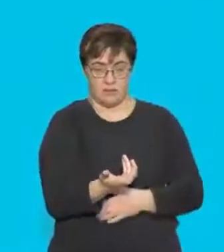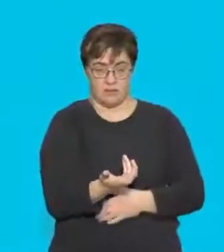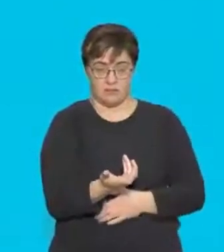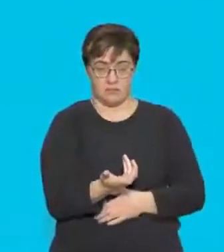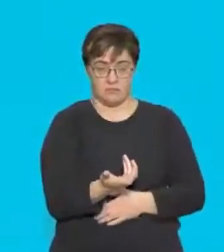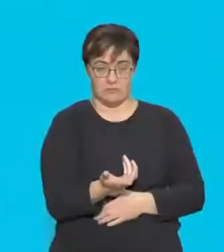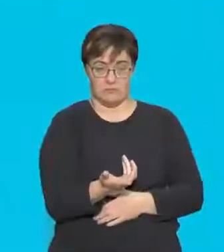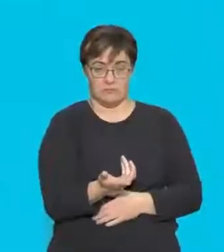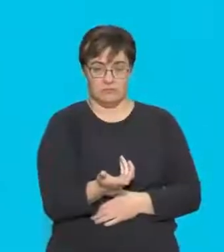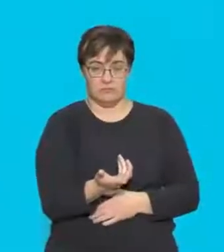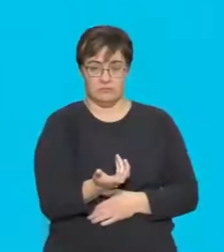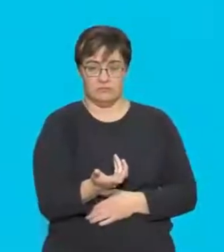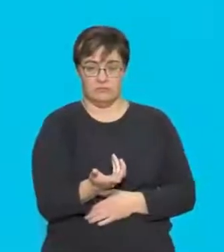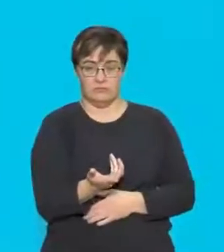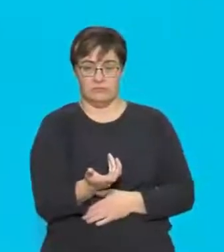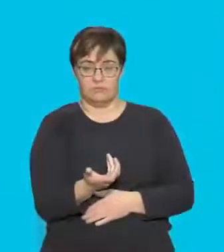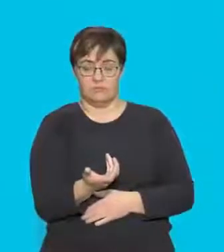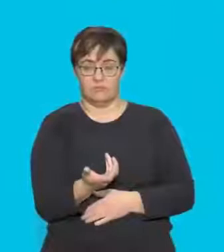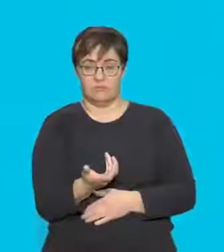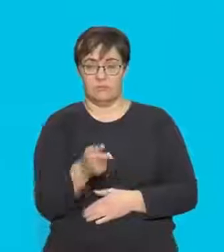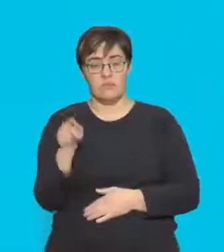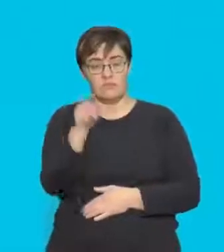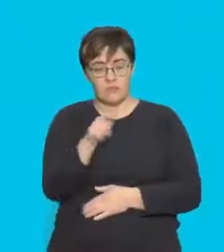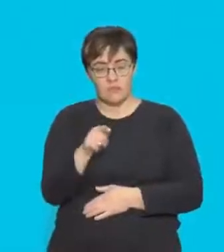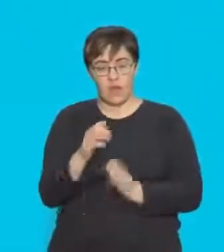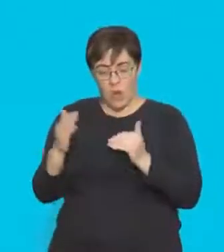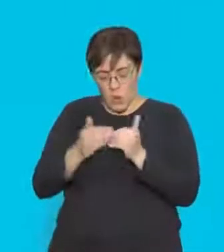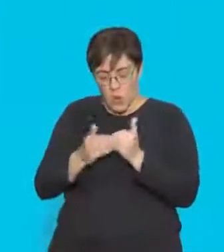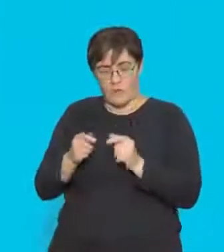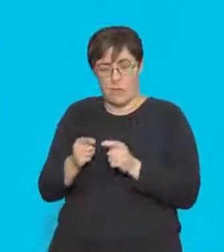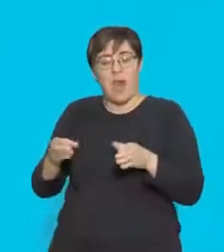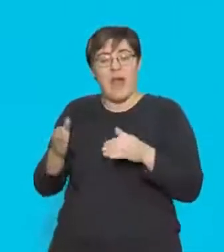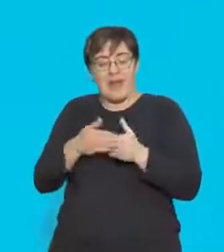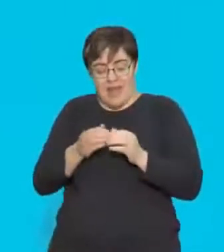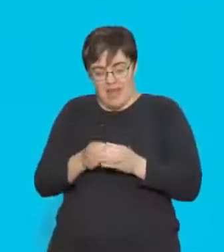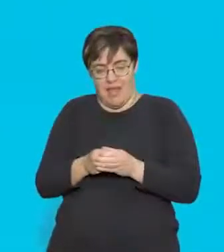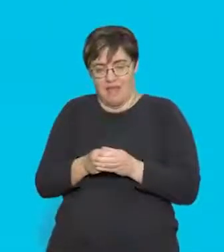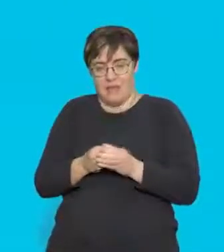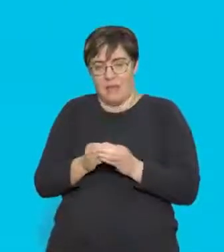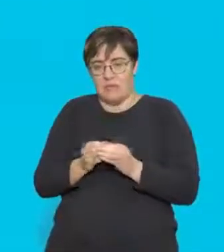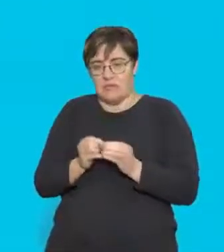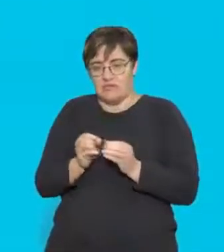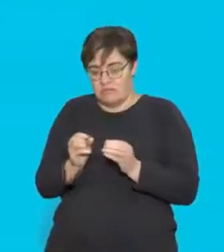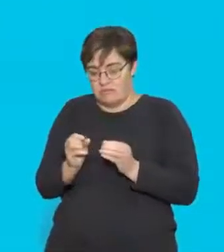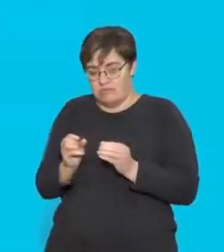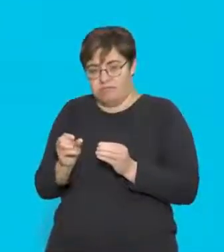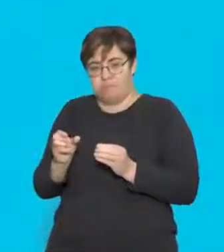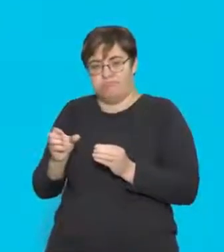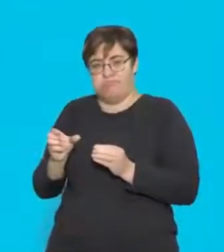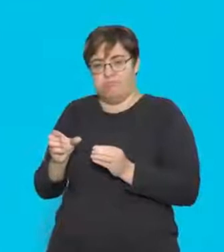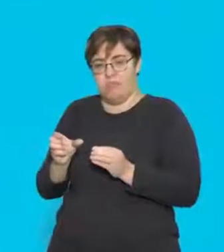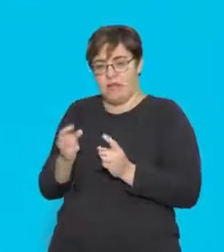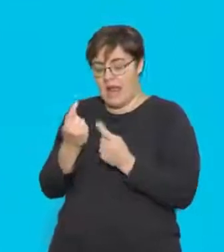clockwise. Notice over here, these field lines are close together. They're not the same distance